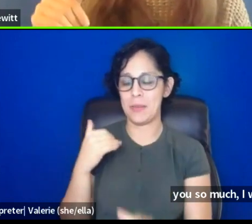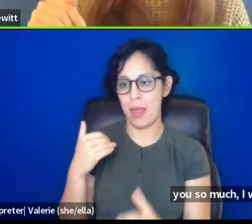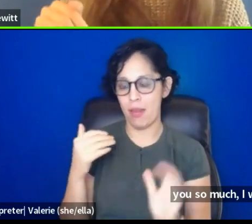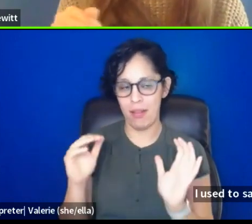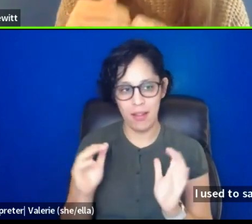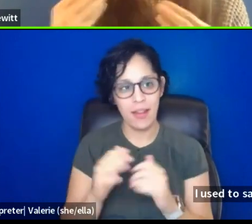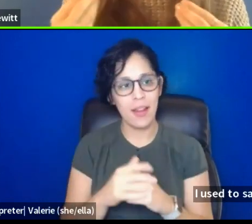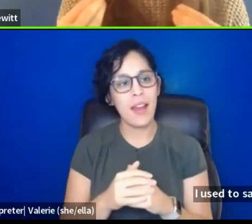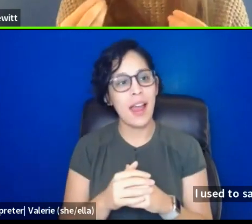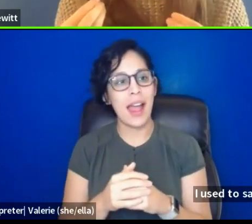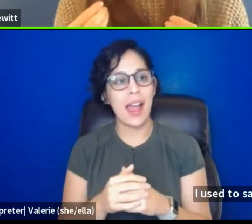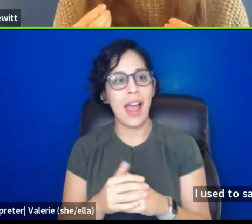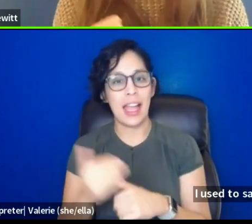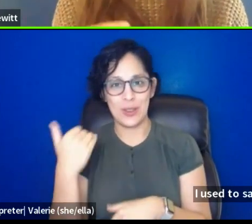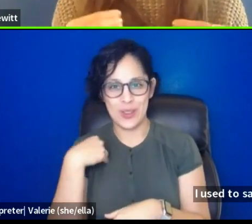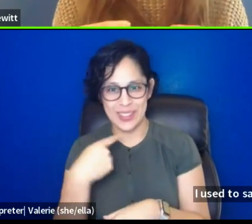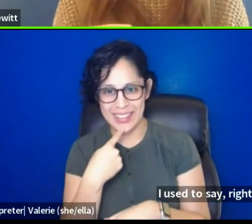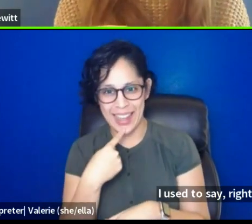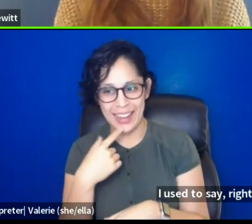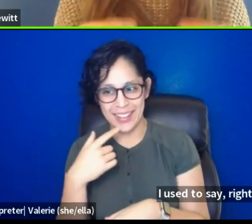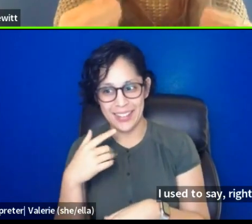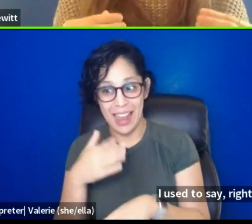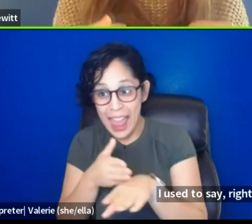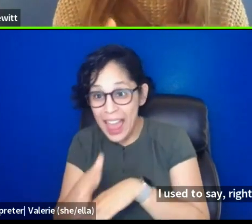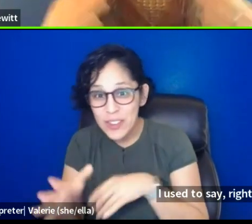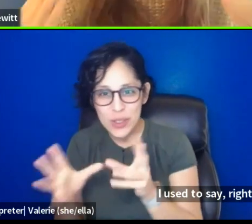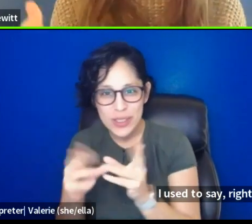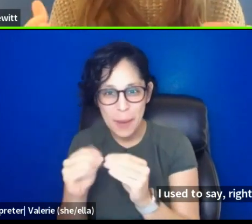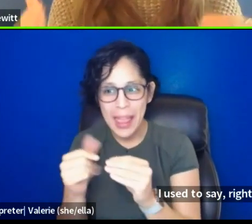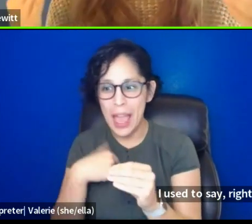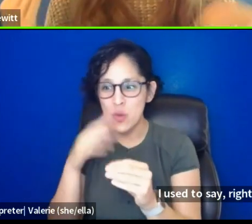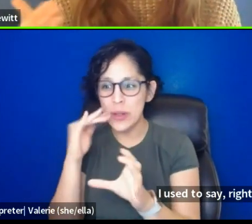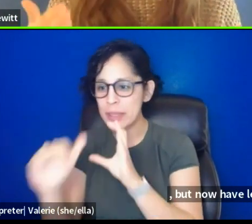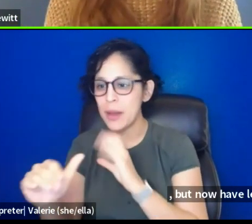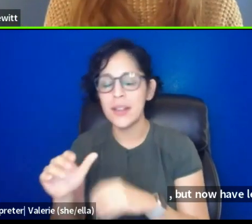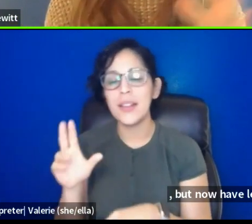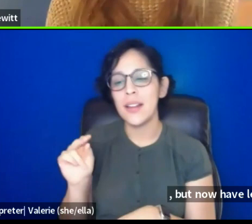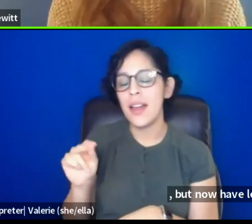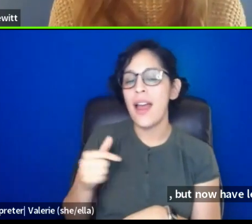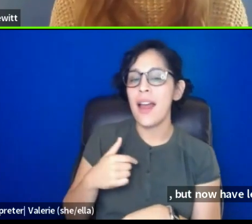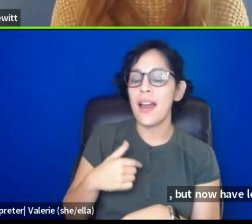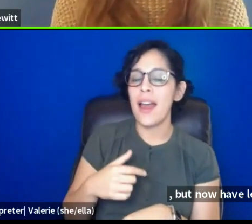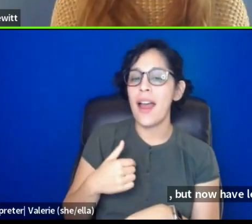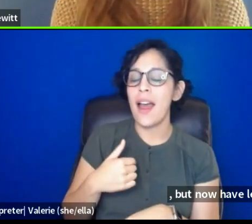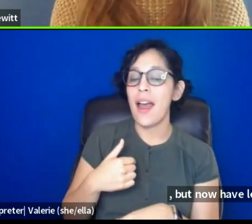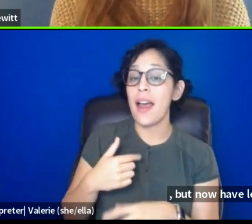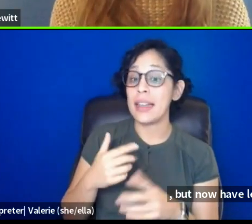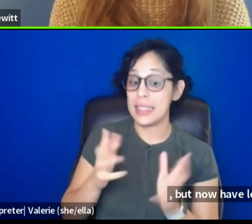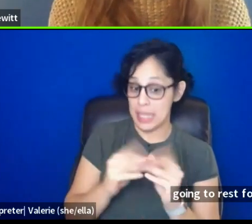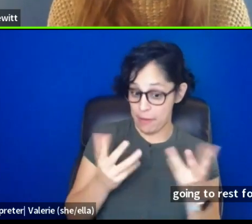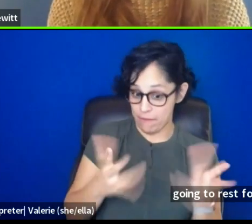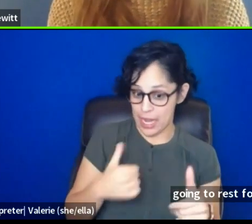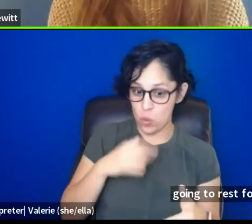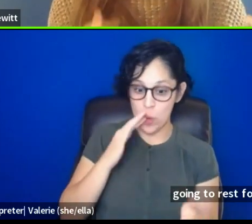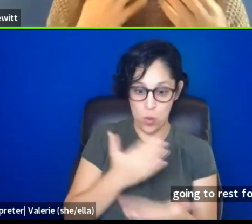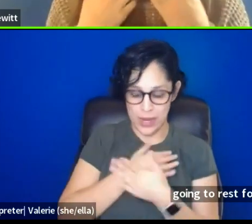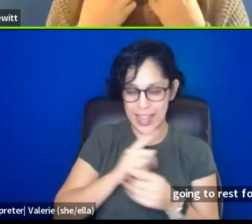here at the summit, but now I have one to say after the summit, I'm going to rest for a few days and then I'm going to start checking my email.